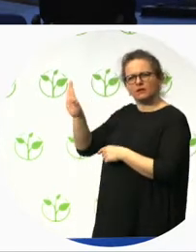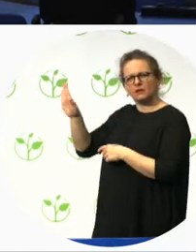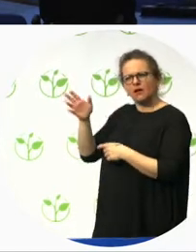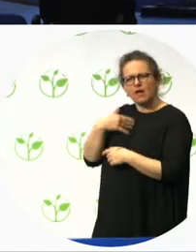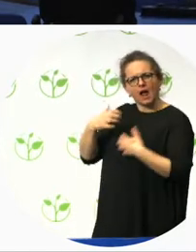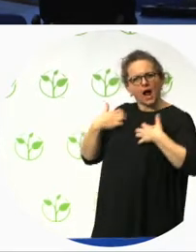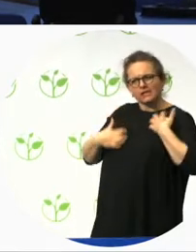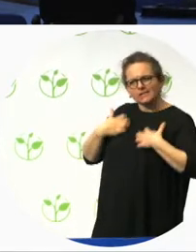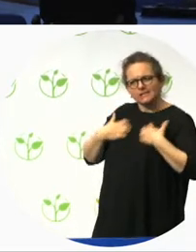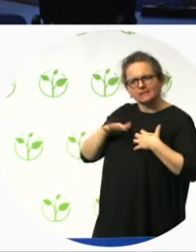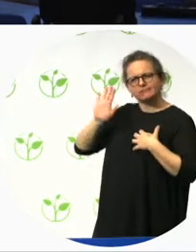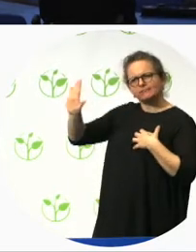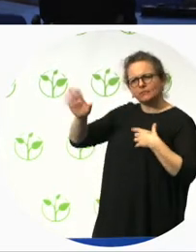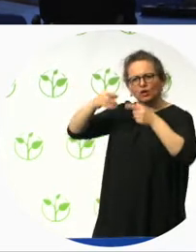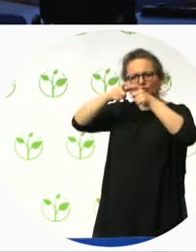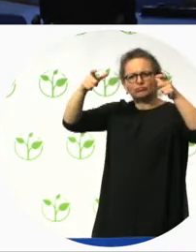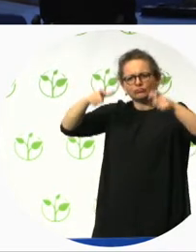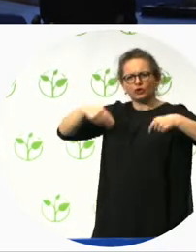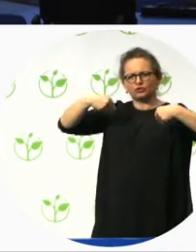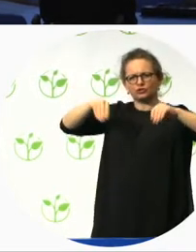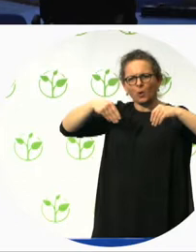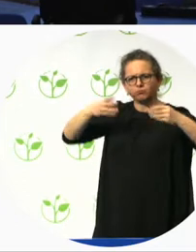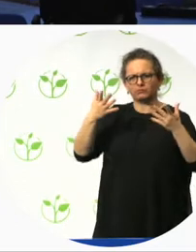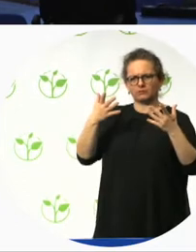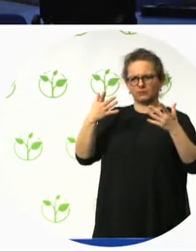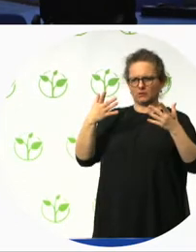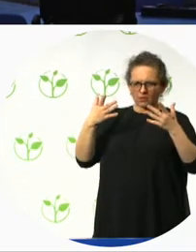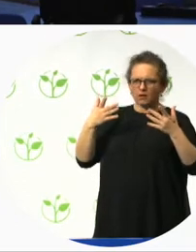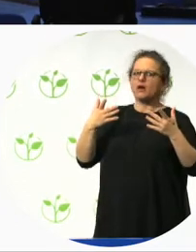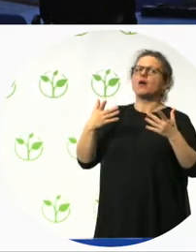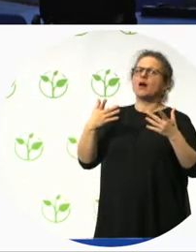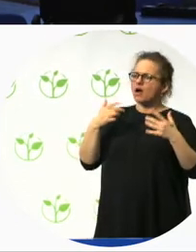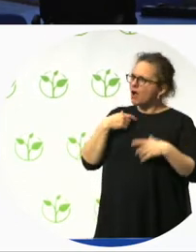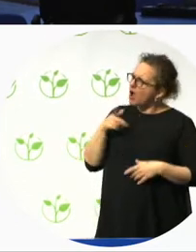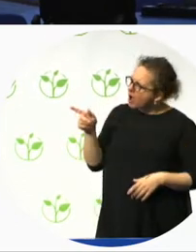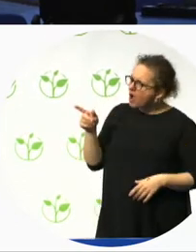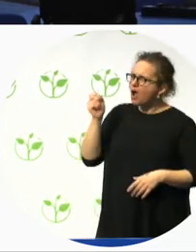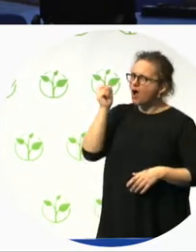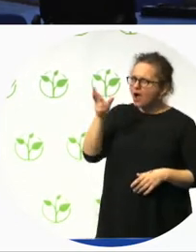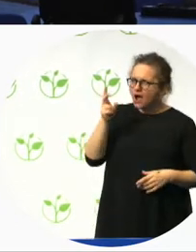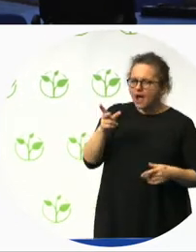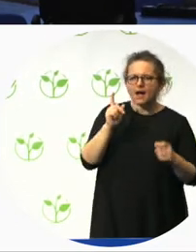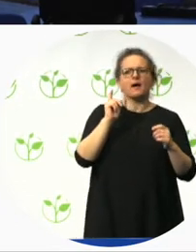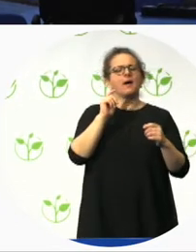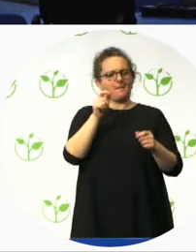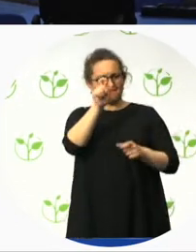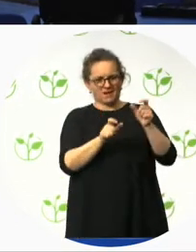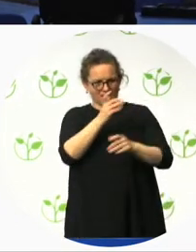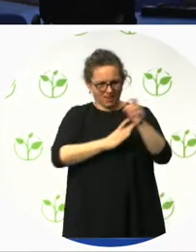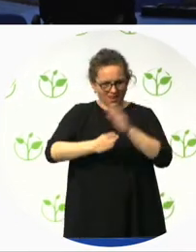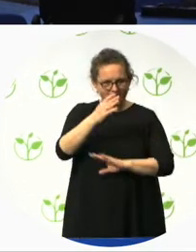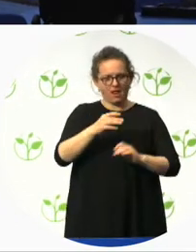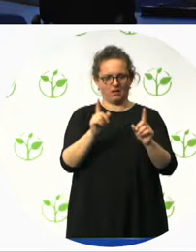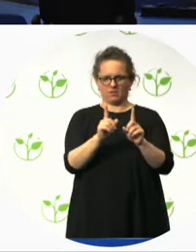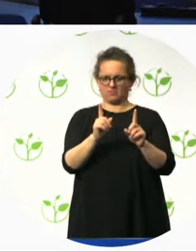wide enough for wheelchairs. But if you are working, disabled people working on a working place, they need as